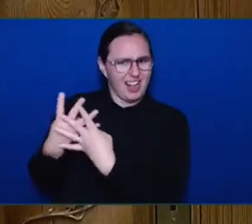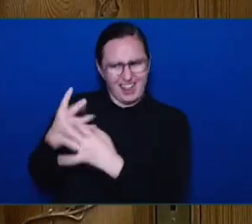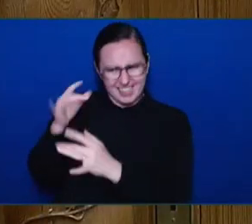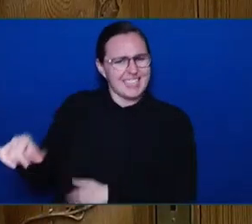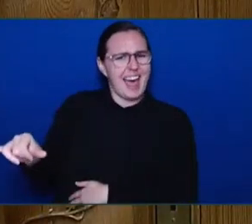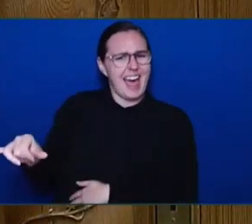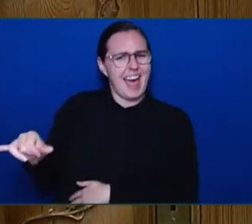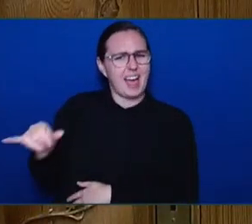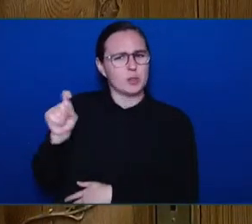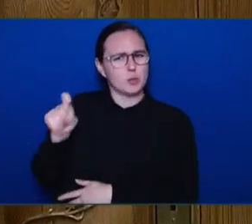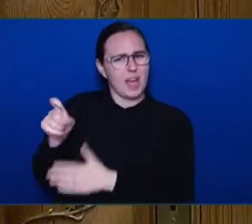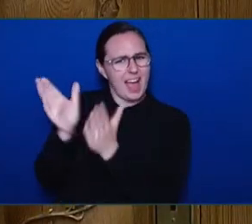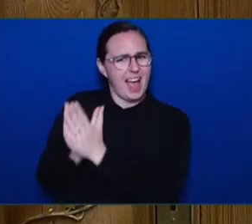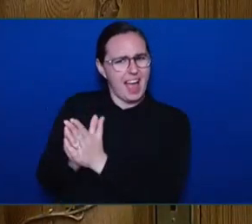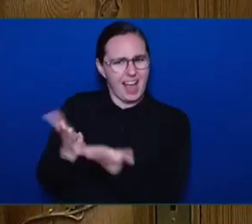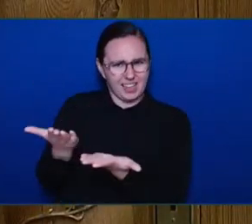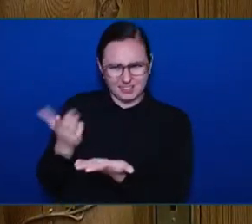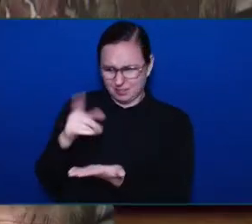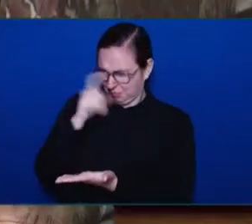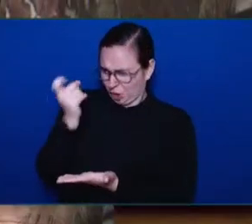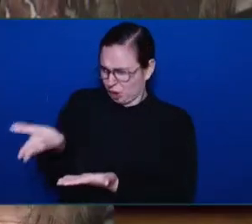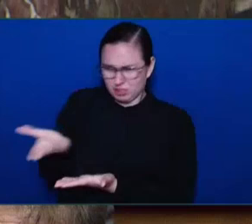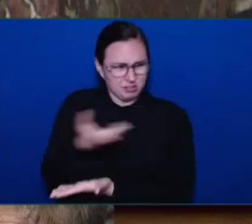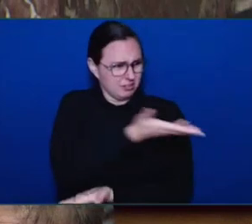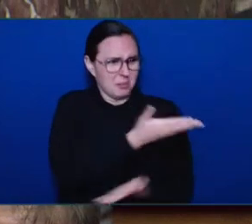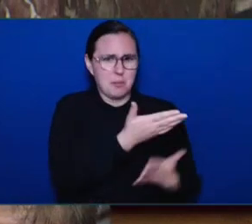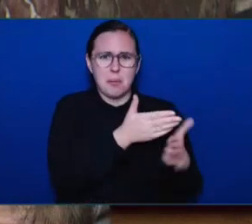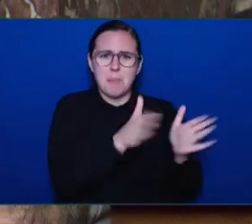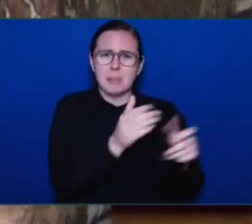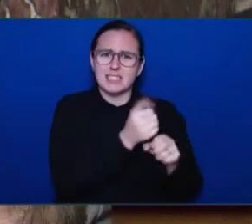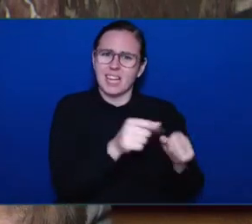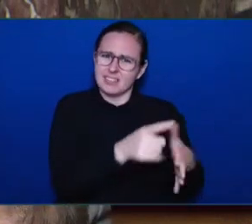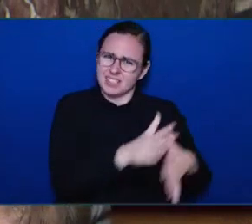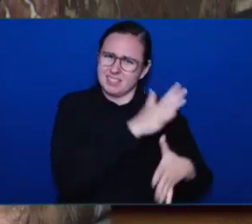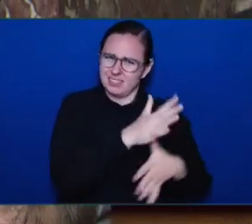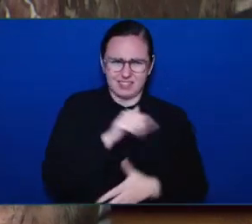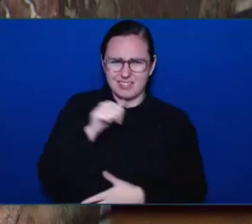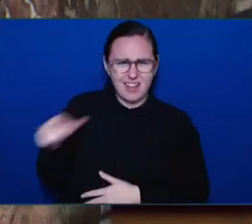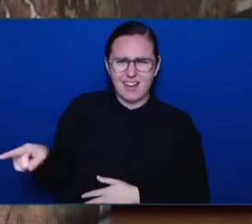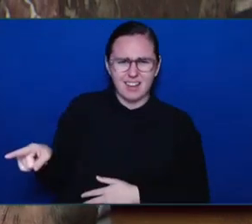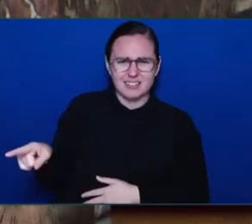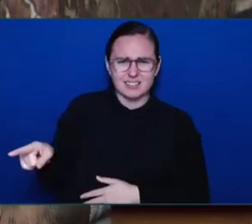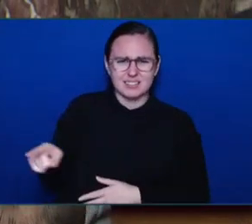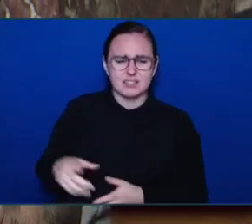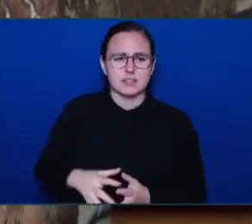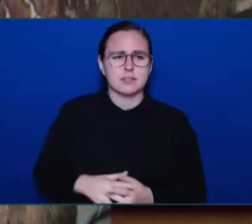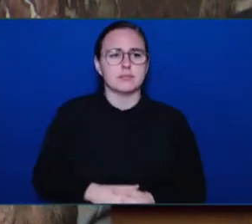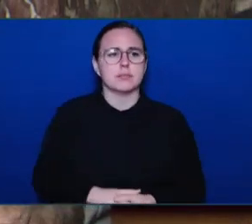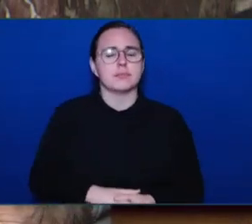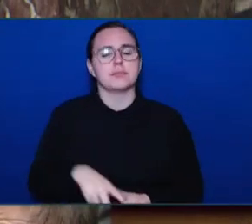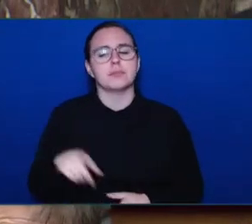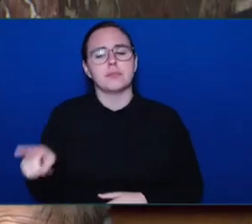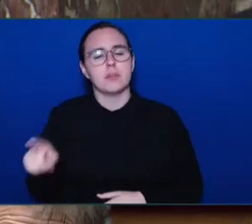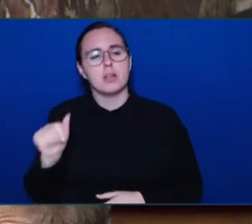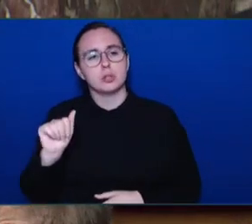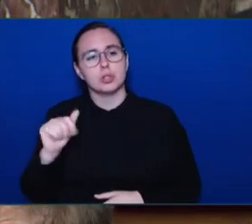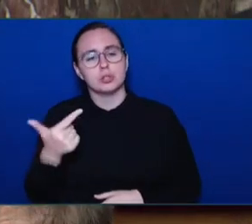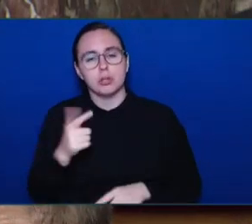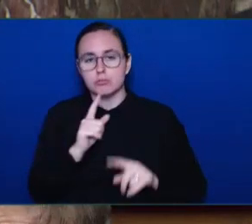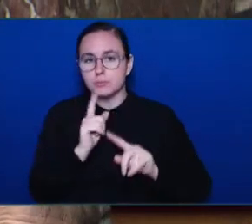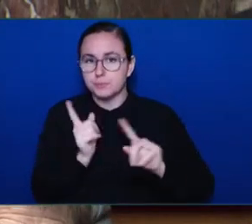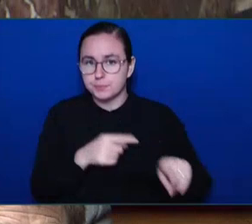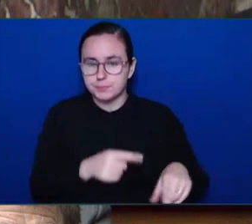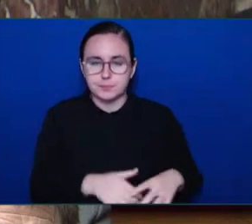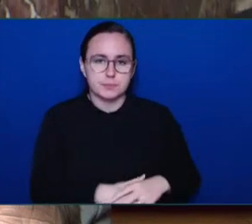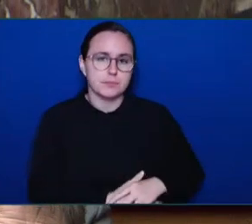Attorney General. Thank you Mr. Speaker and as the member would know as somebody who's participated in the criminal justice system before, Crown